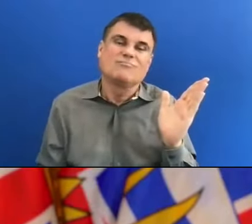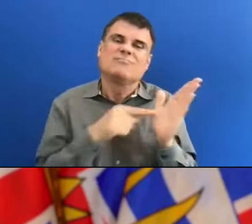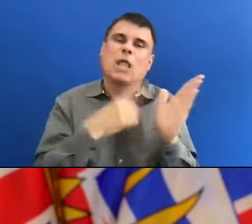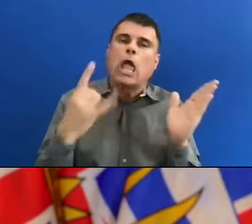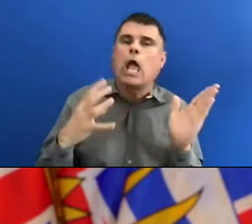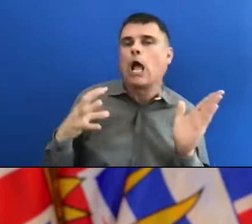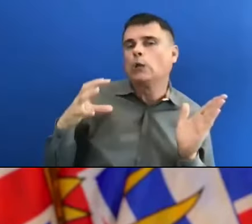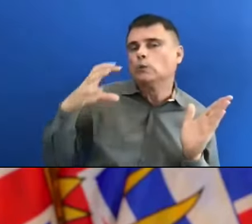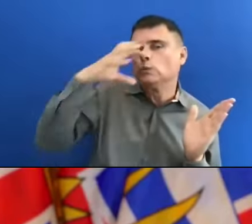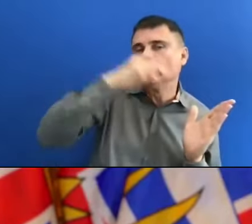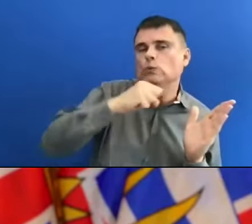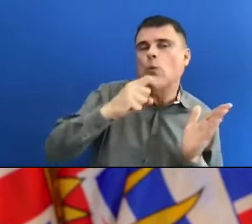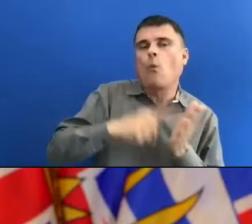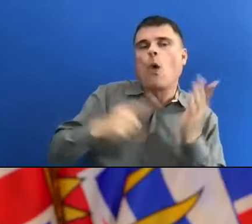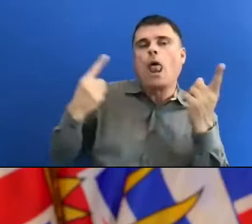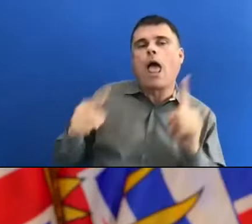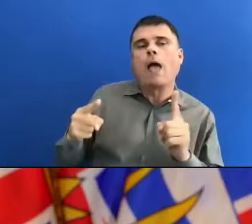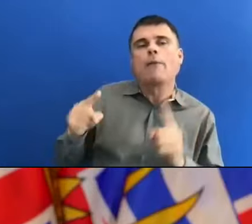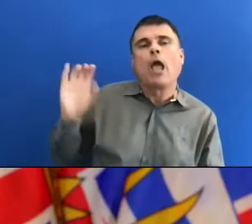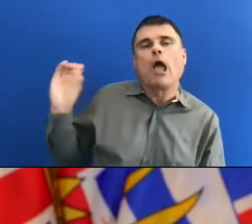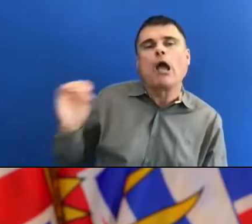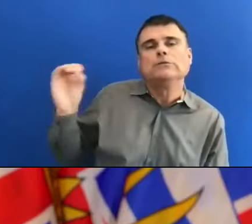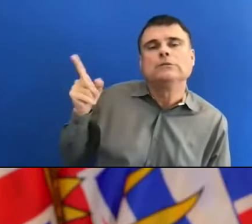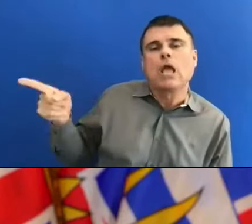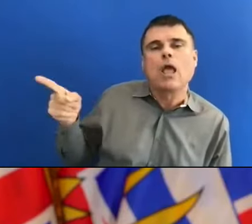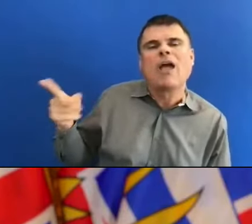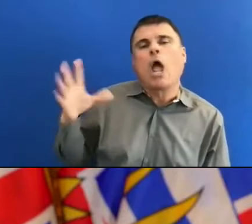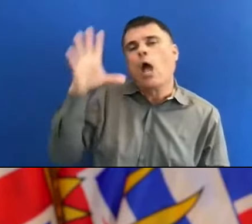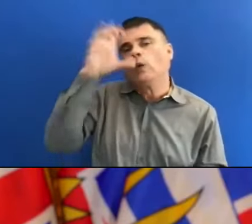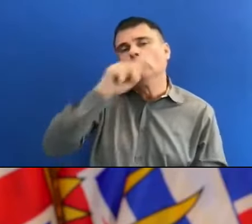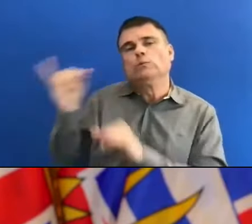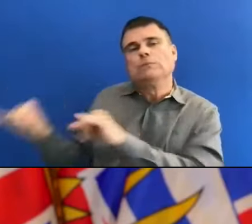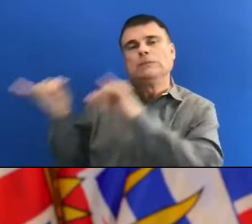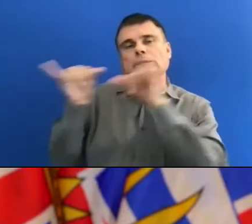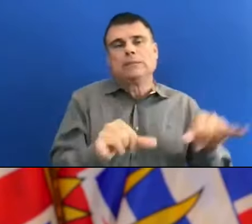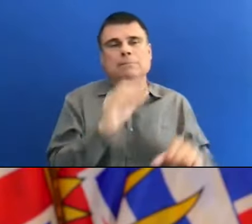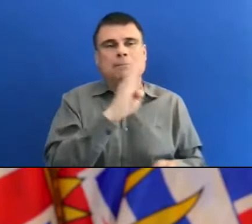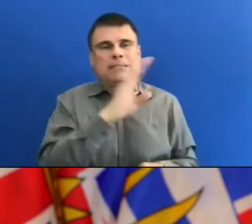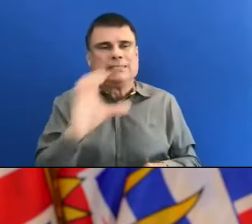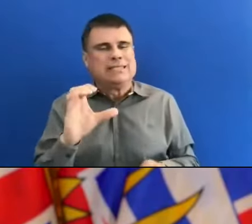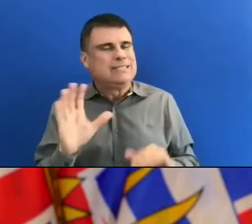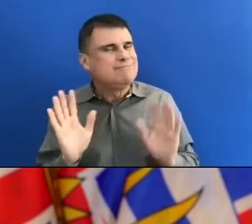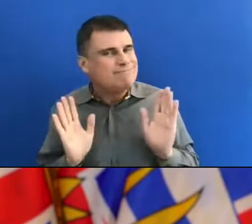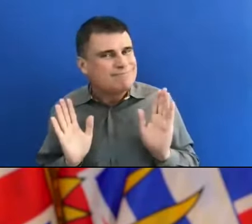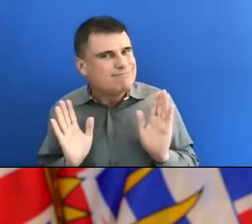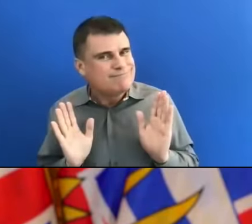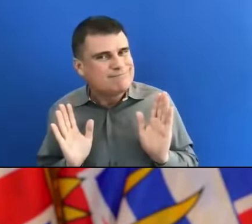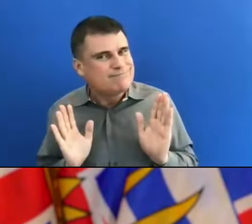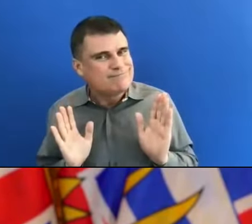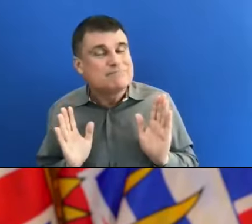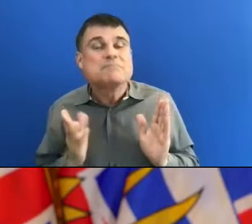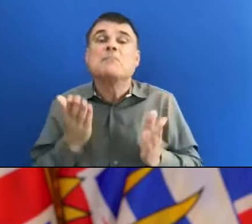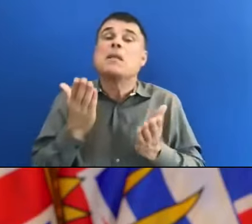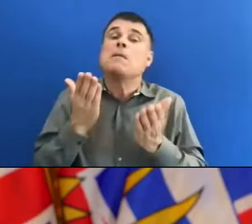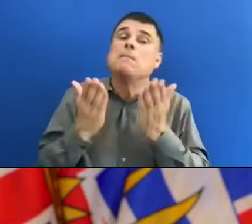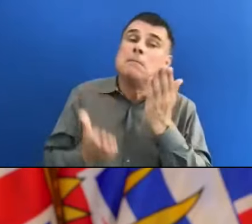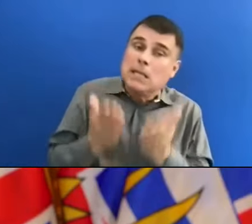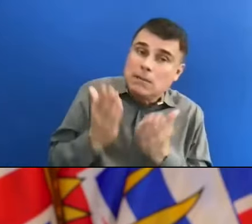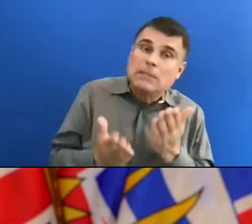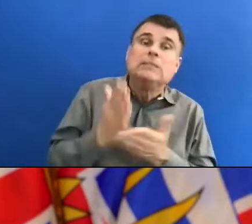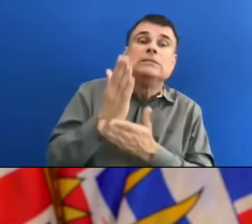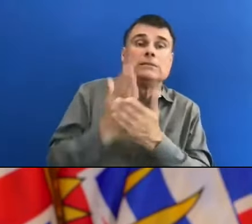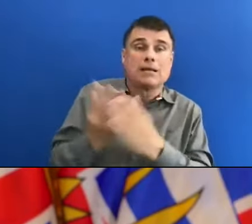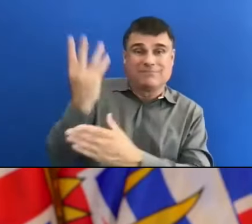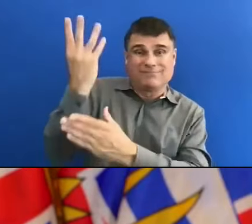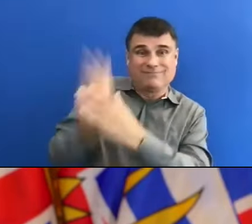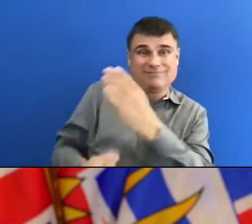Ontario, for example, and what happened here. Undoubtedly, there are some deaths that we missed early on. It's just